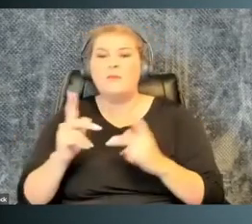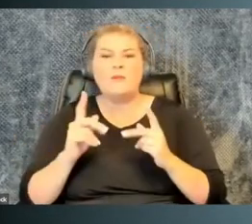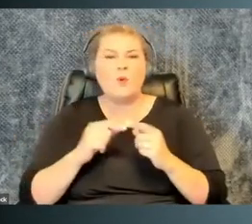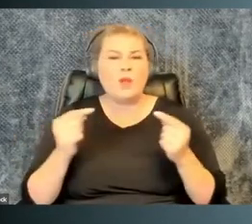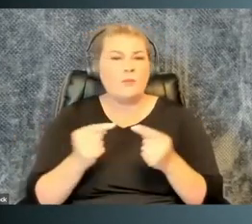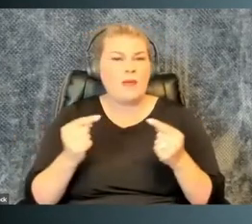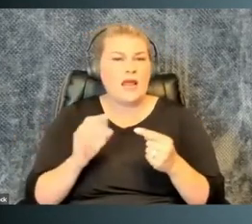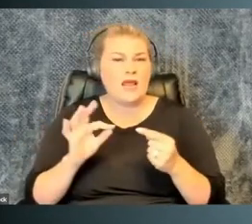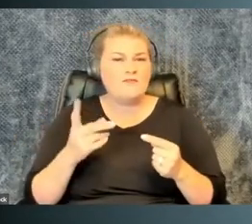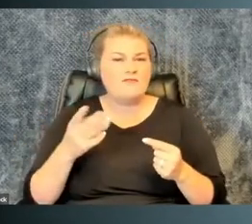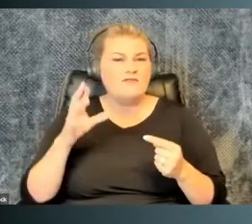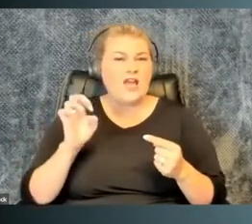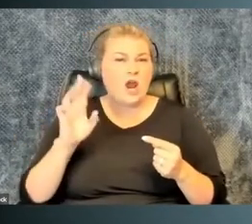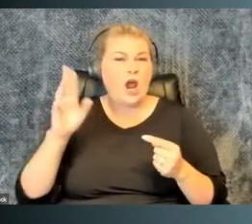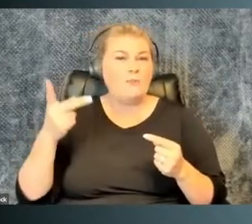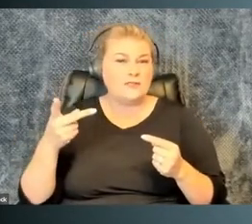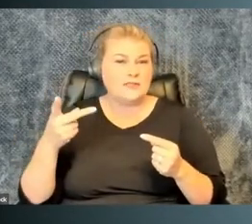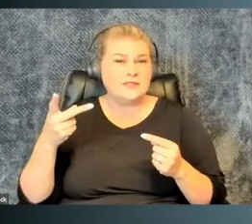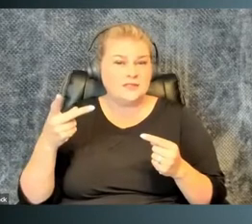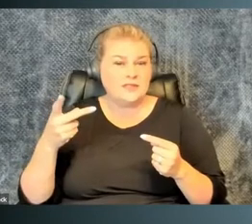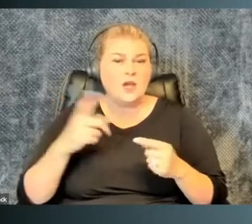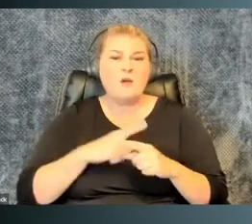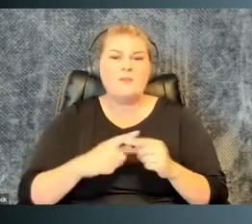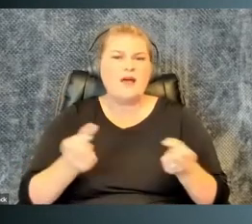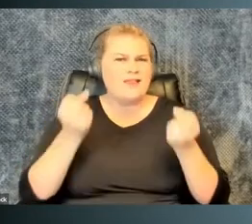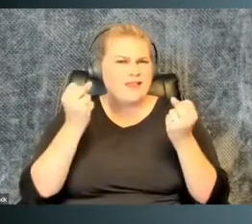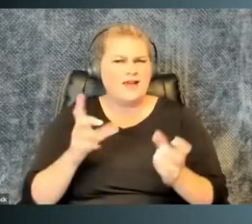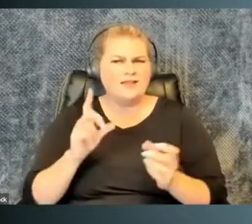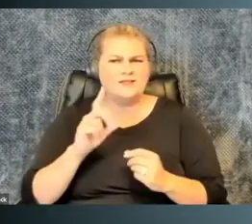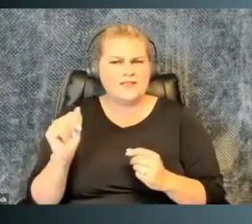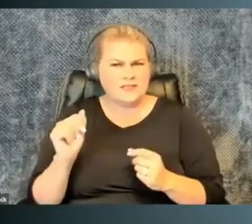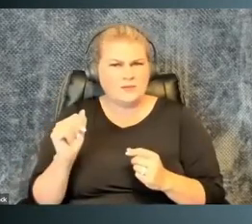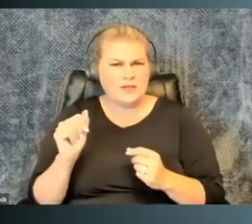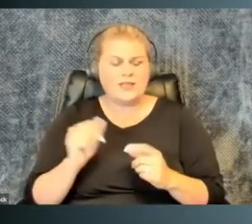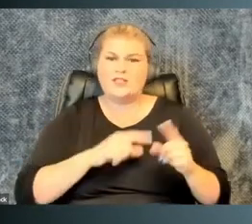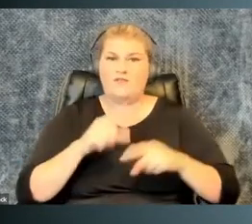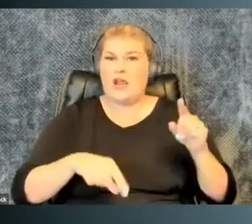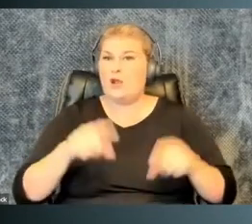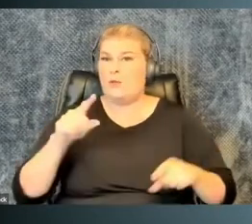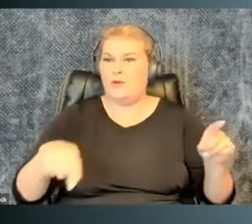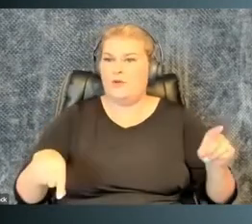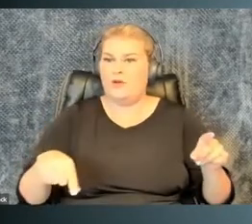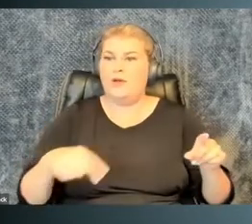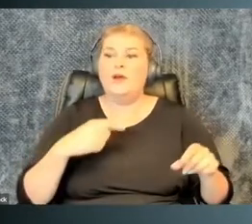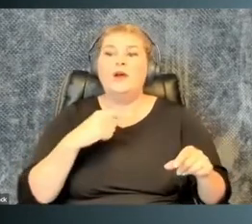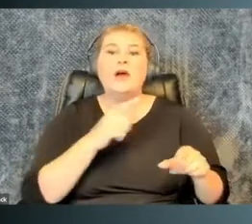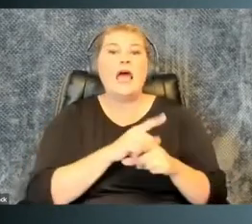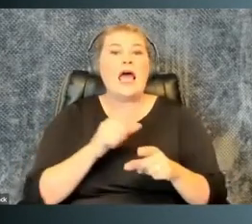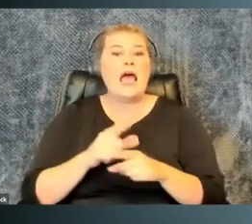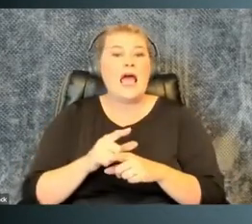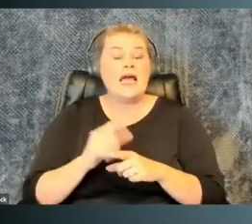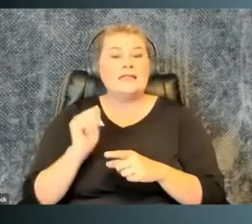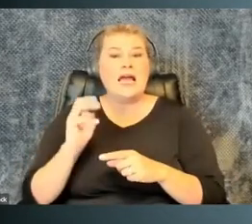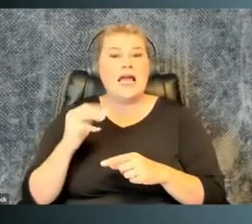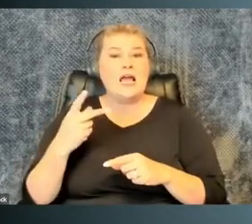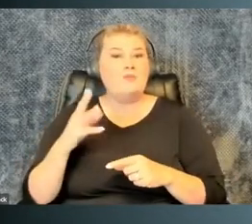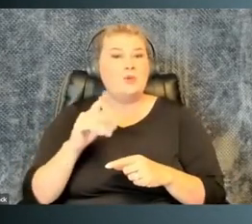some things. Sometimes you can do other things. I think about people with pain flare ups that shape their days. But lots of disabilities are